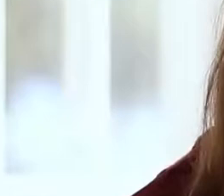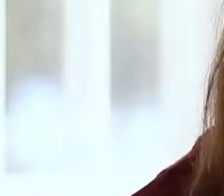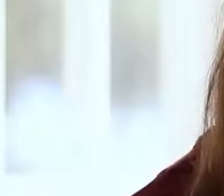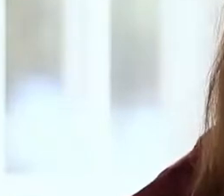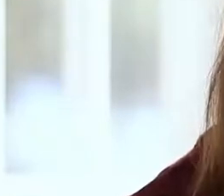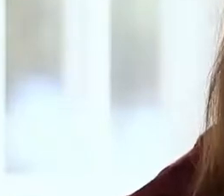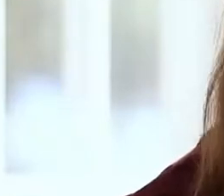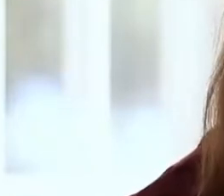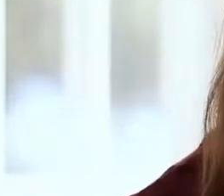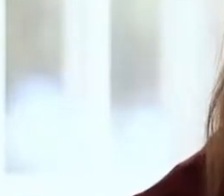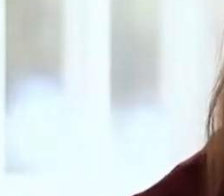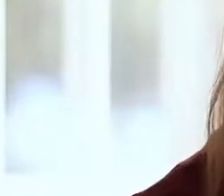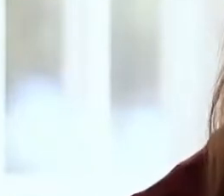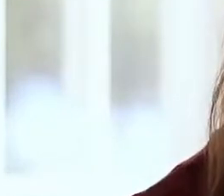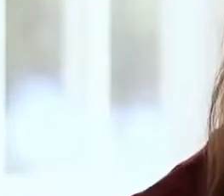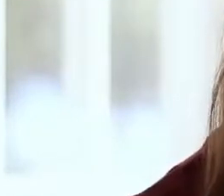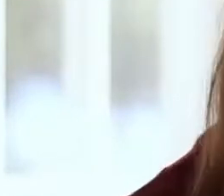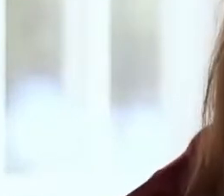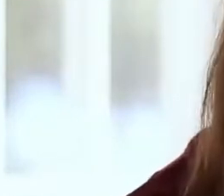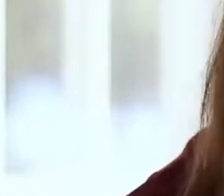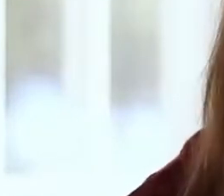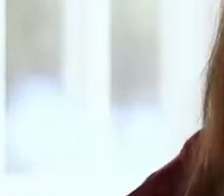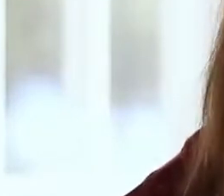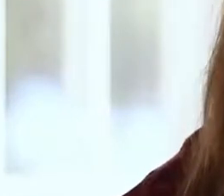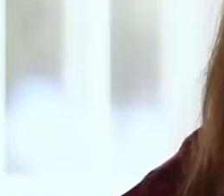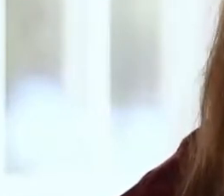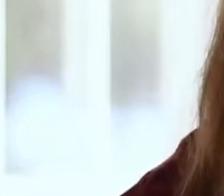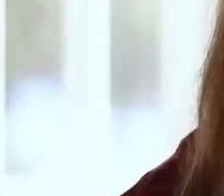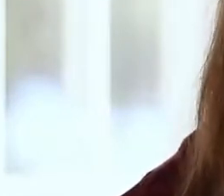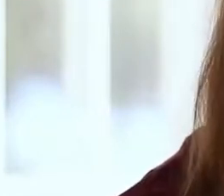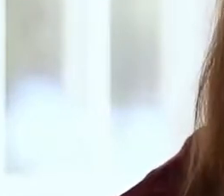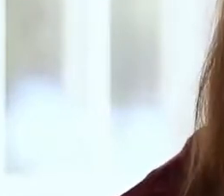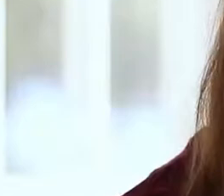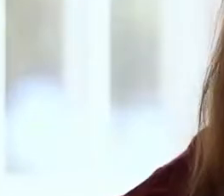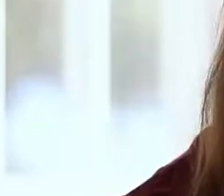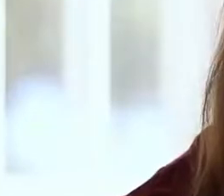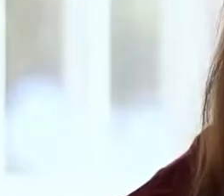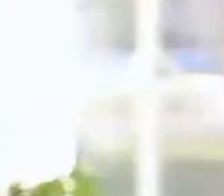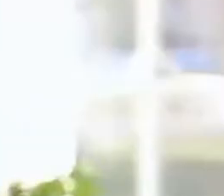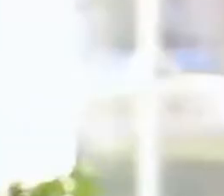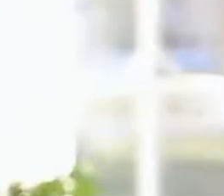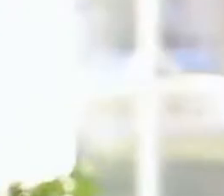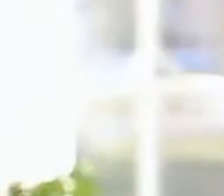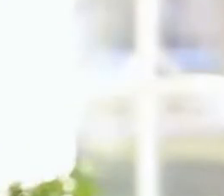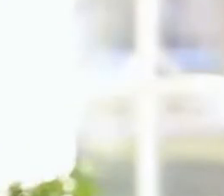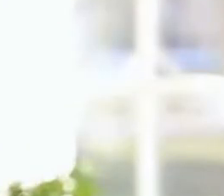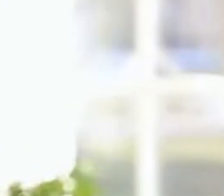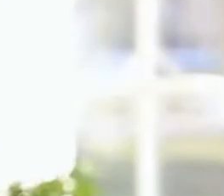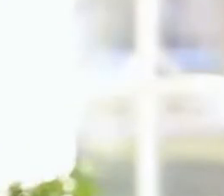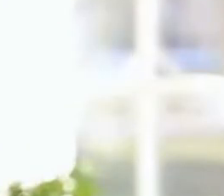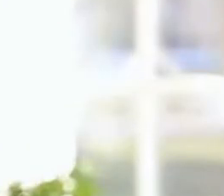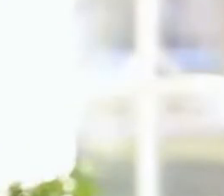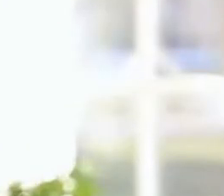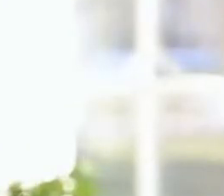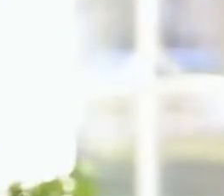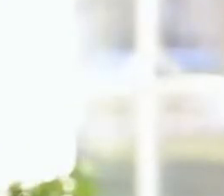democracy women are powerful agents of change for democracy and human rights a society based